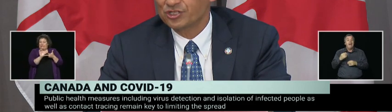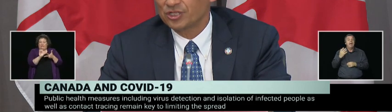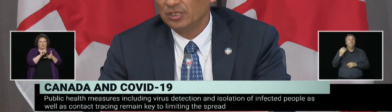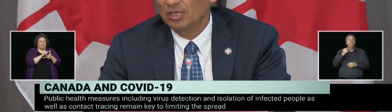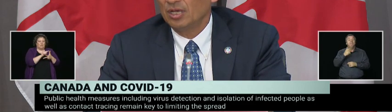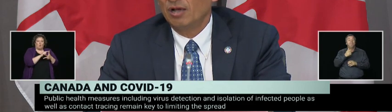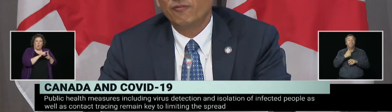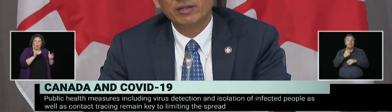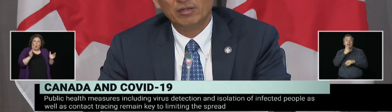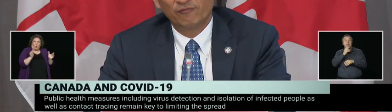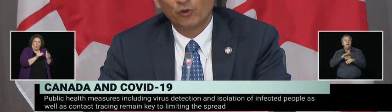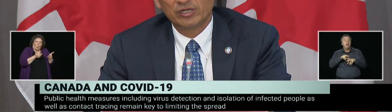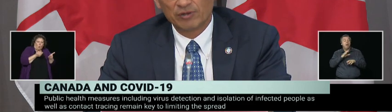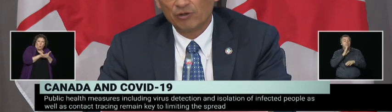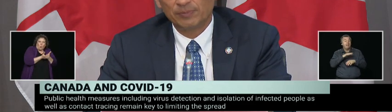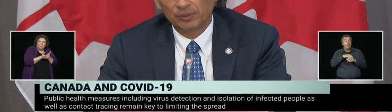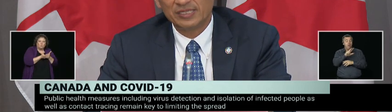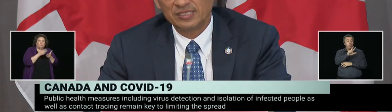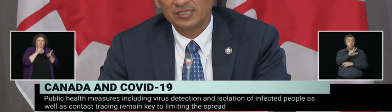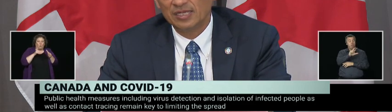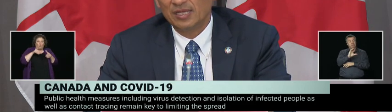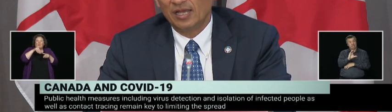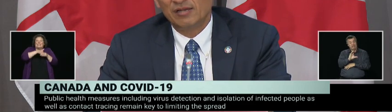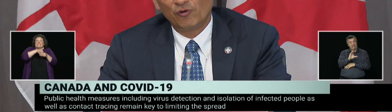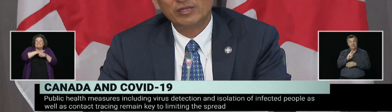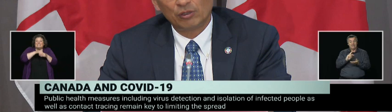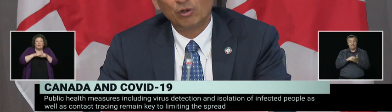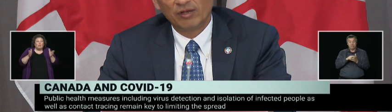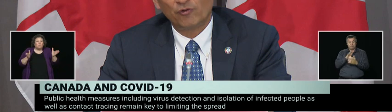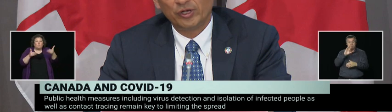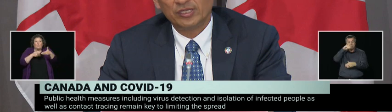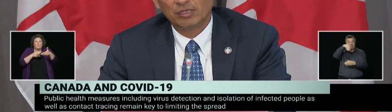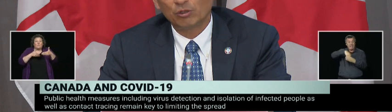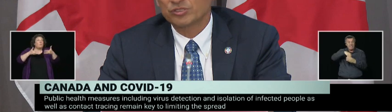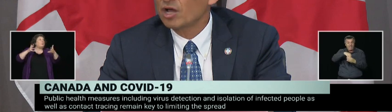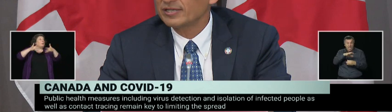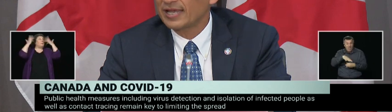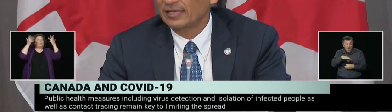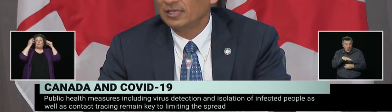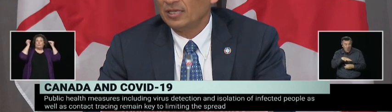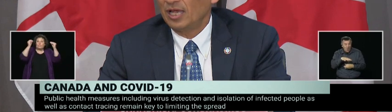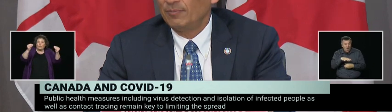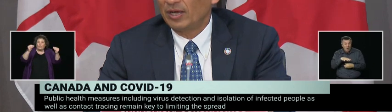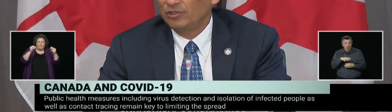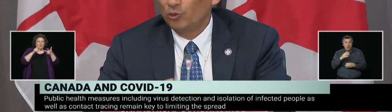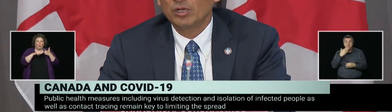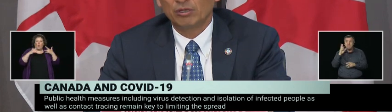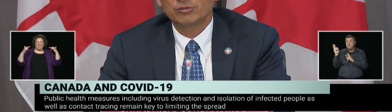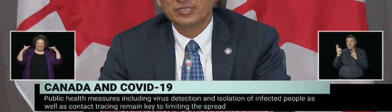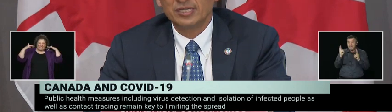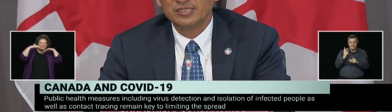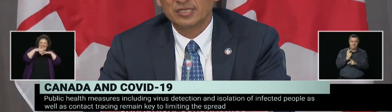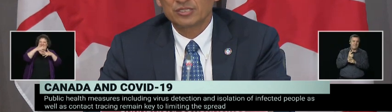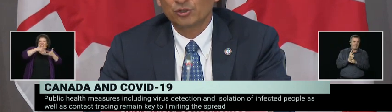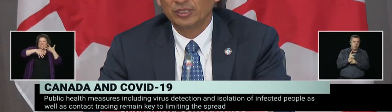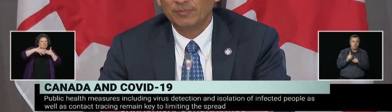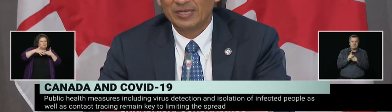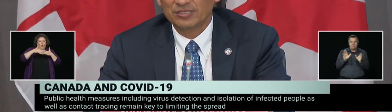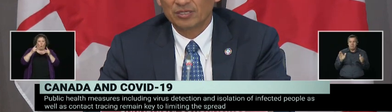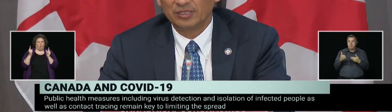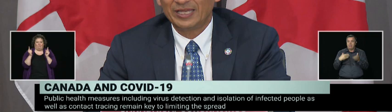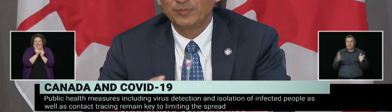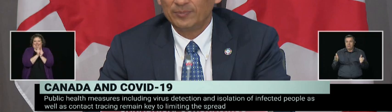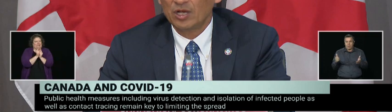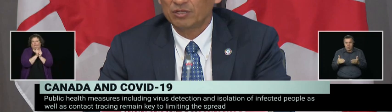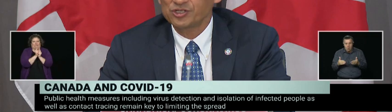ventilation, avoid crowded places, and avoid close contact. And by doing all those things, certainly